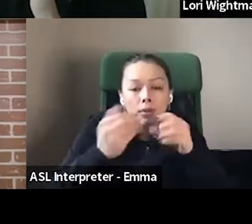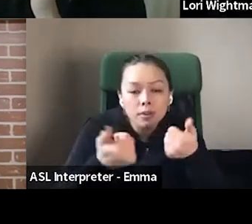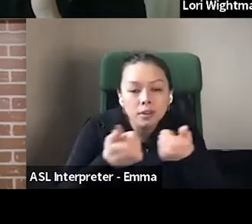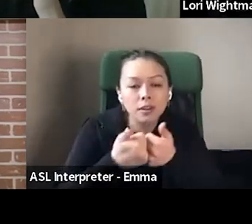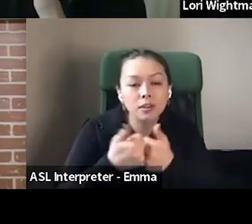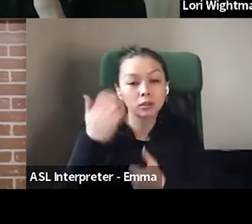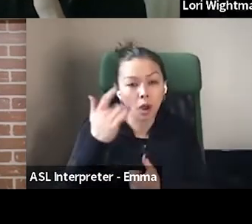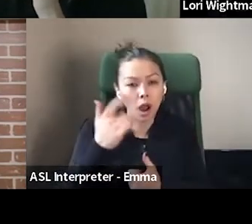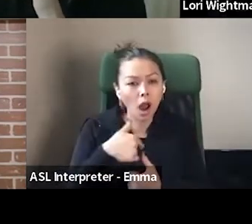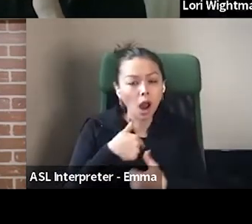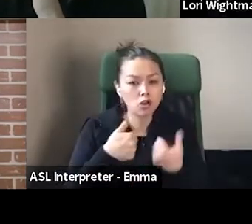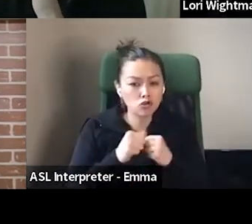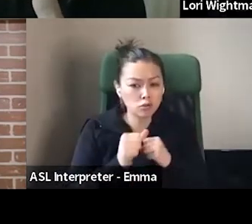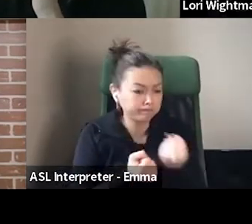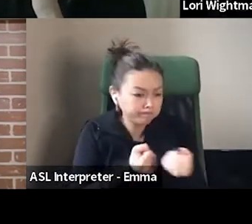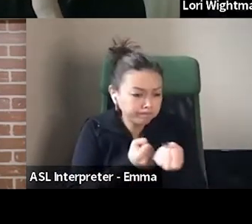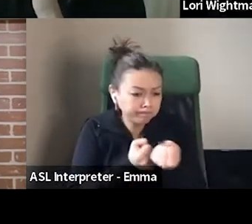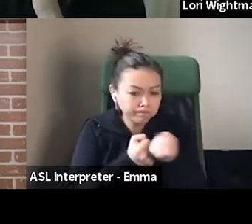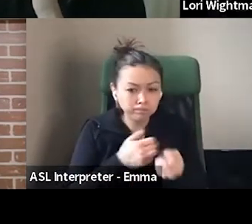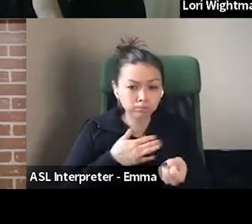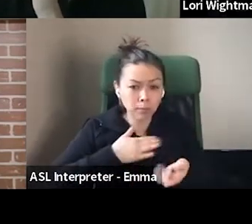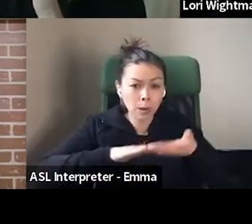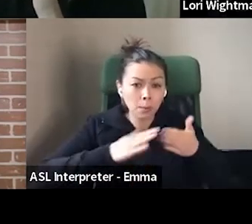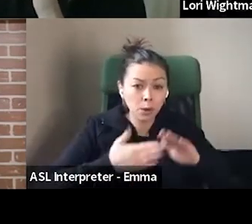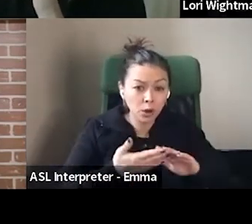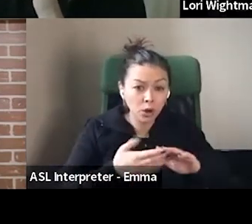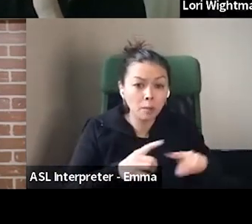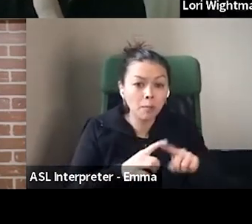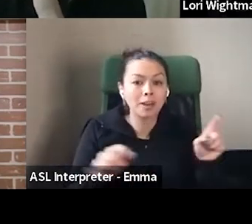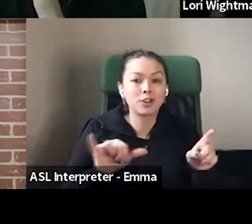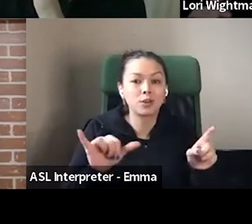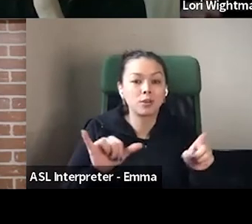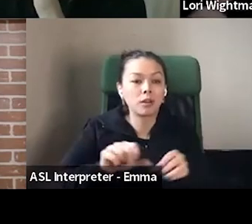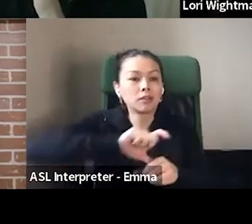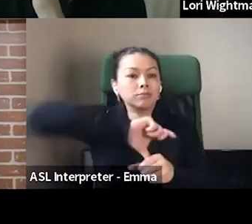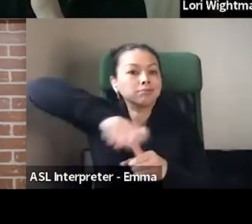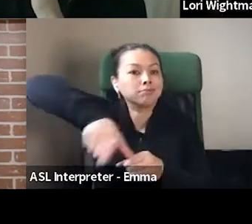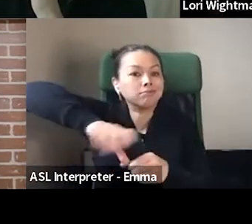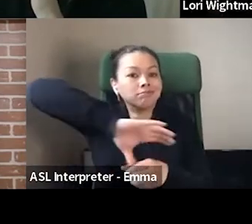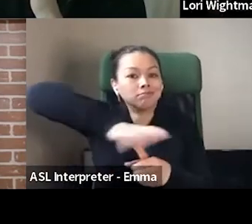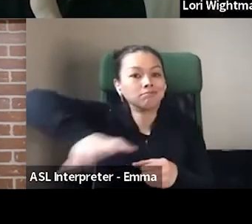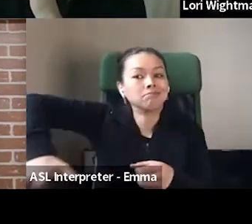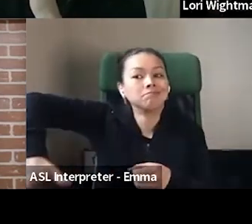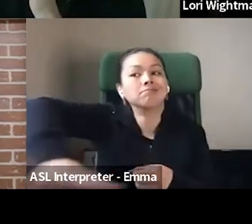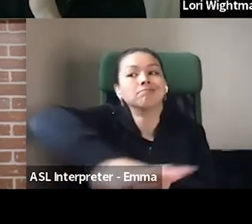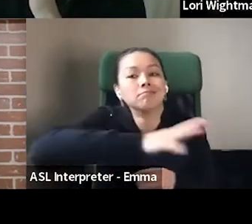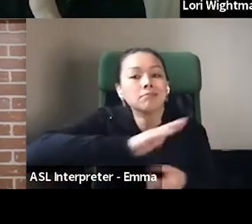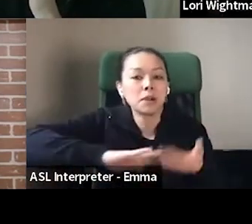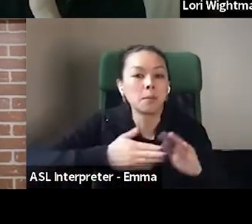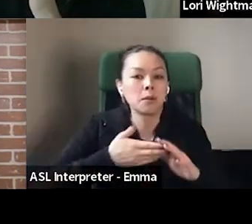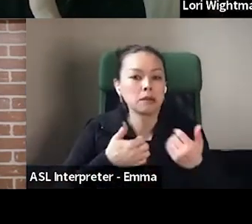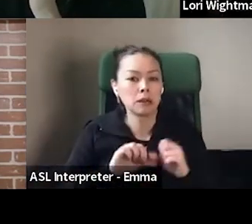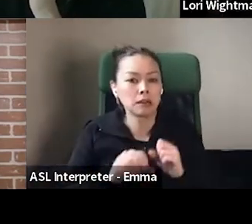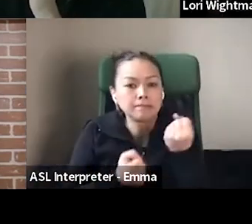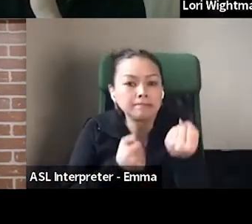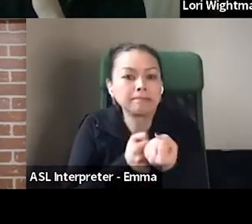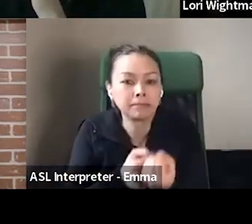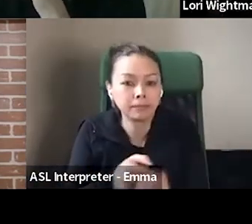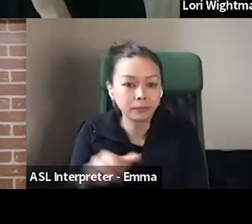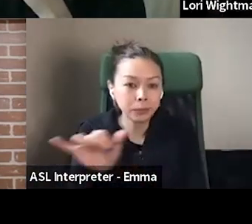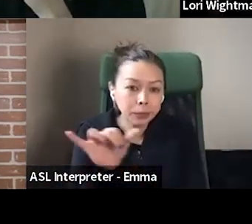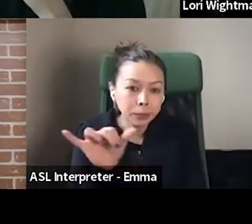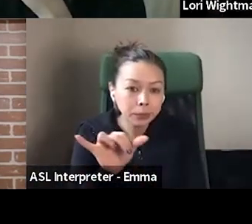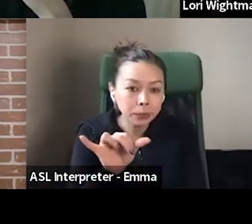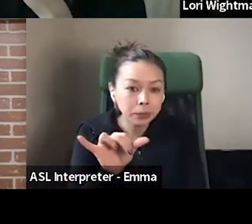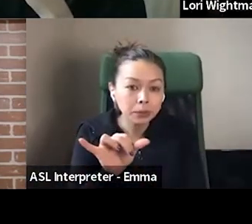greater community as well. Um, so I'm getting there, but it's, that one's more of a flat learning curve as opposed to the, you know, learning how